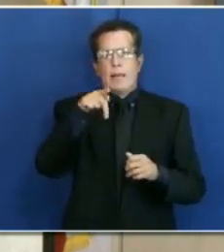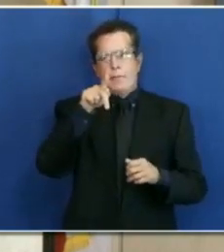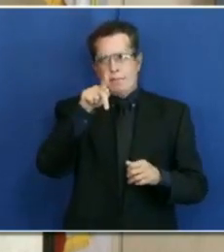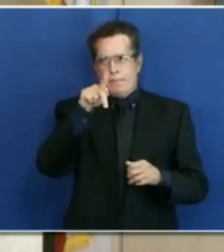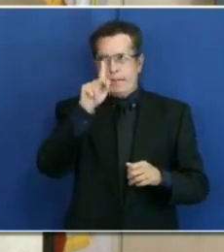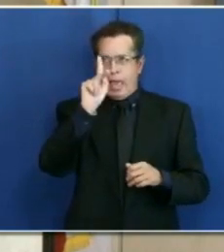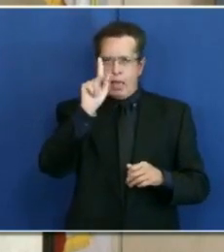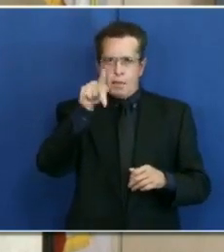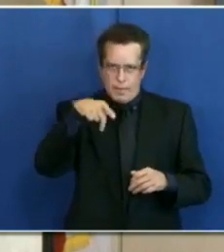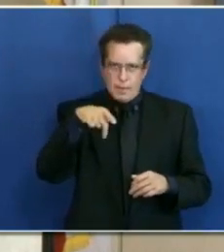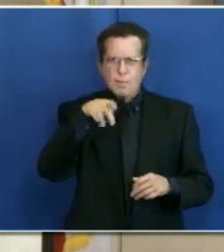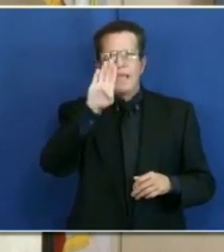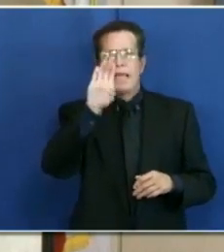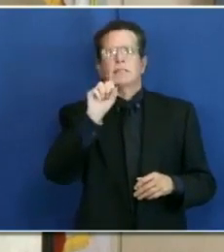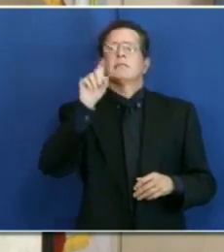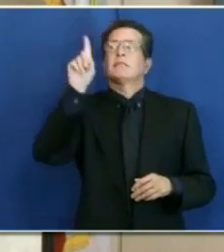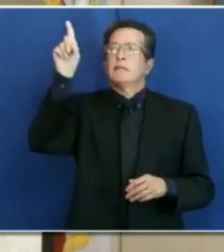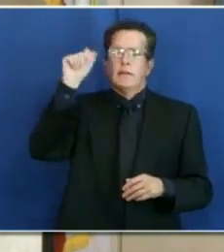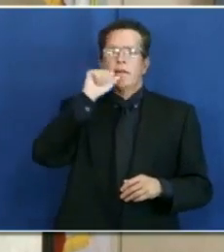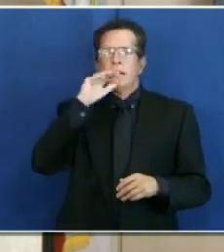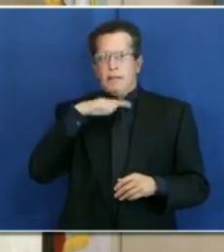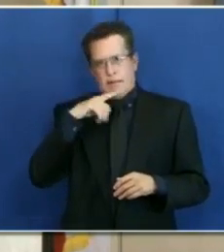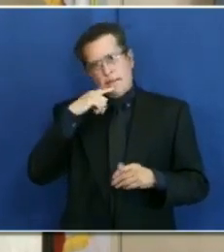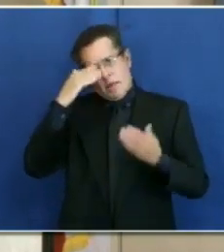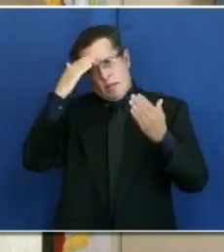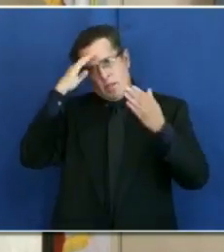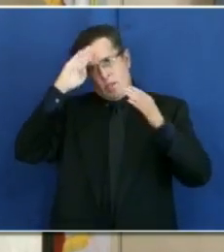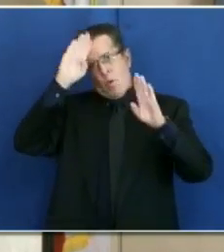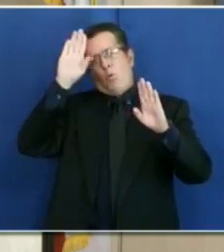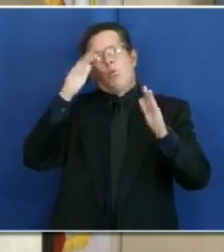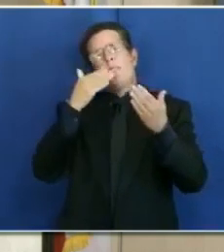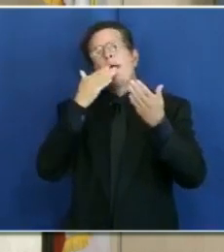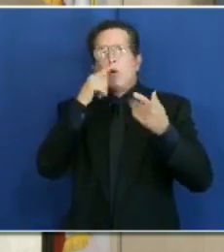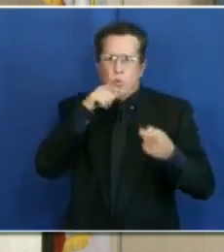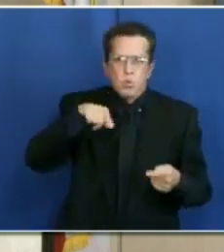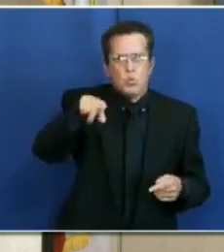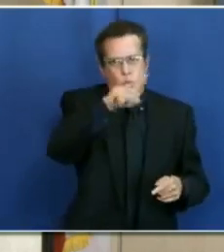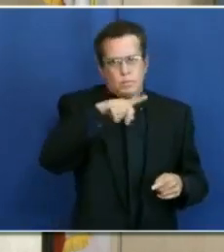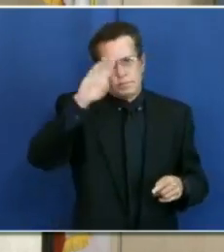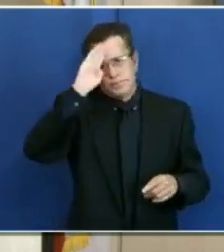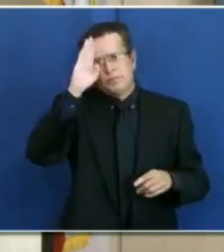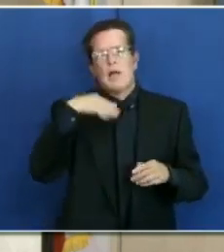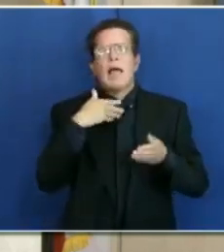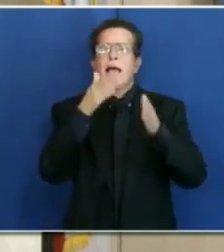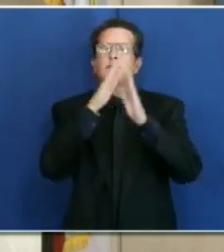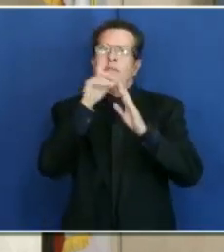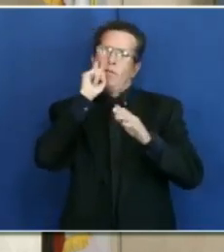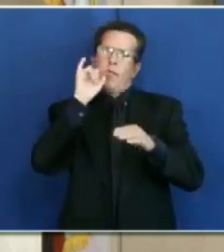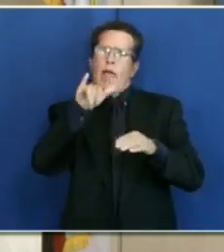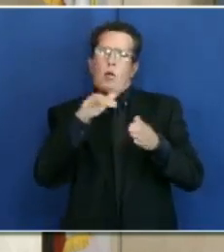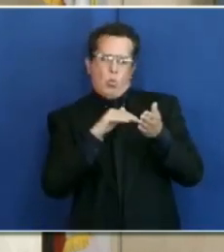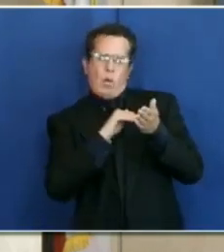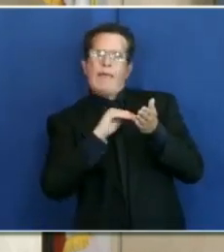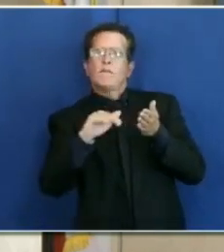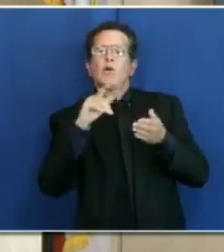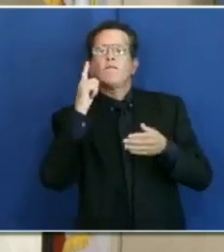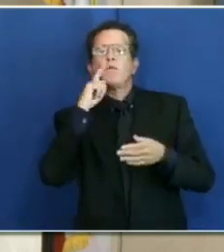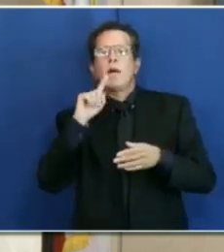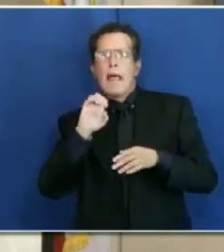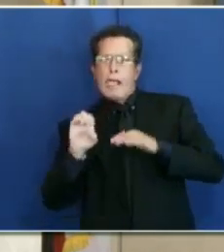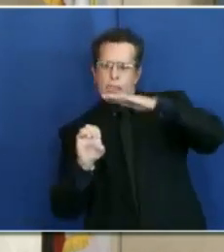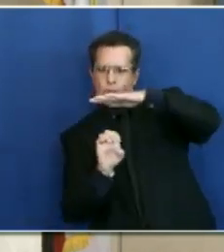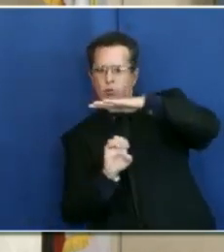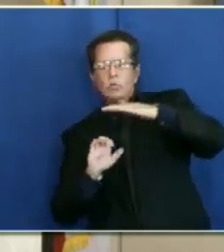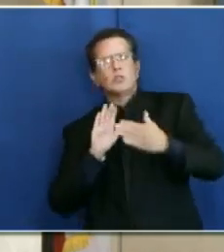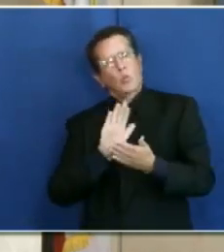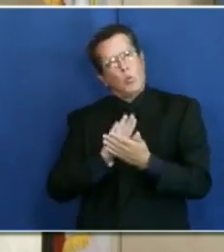Yeah, hi. Thank you. I just wanted to ask about the waivers for the elementary schools. I see that seven are on